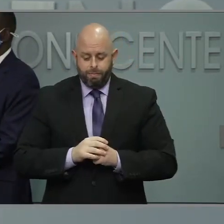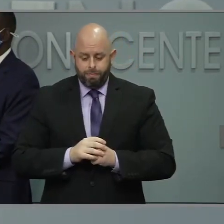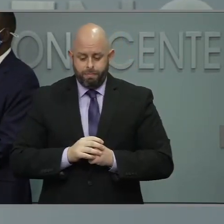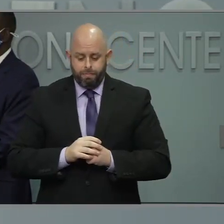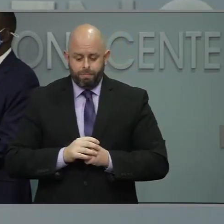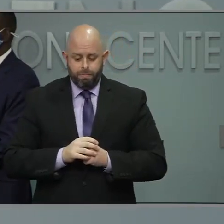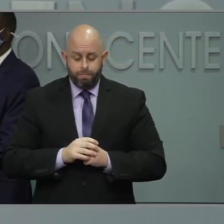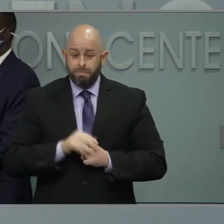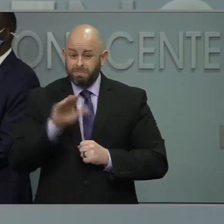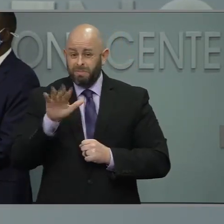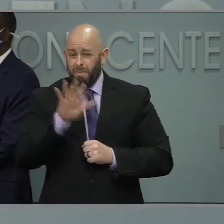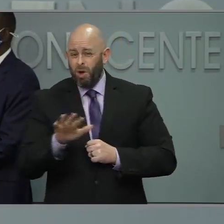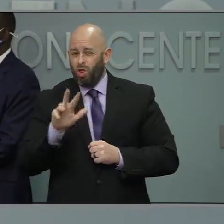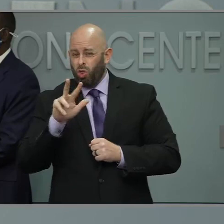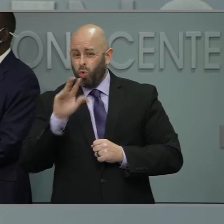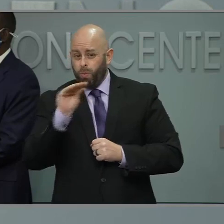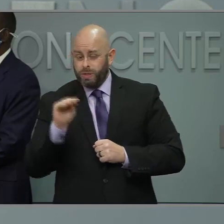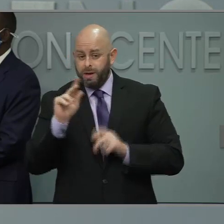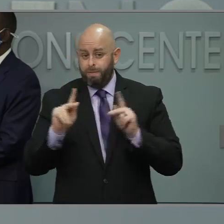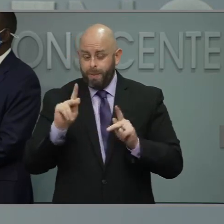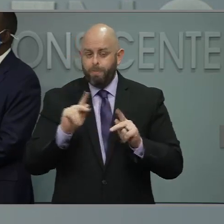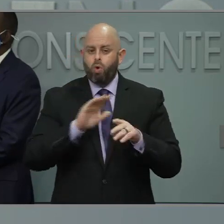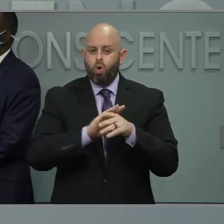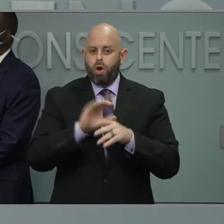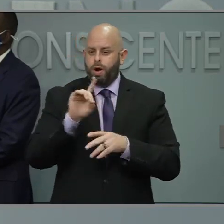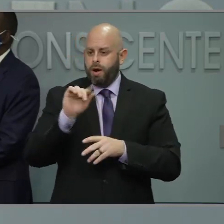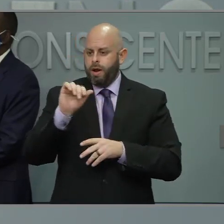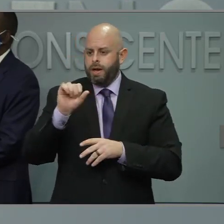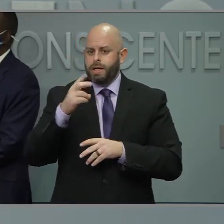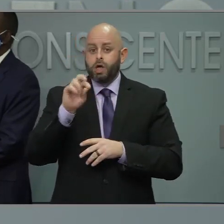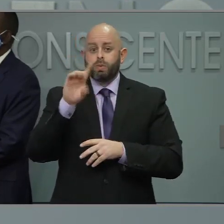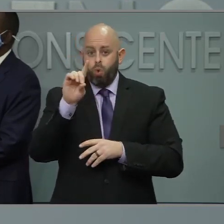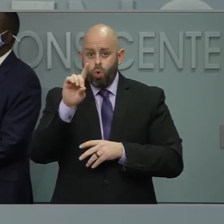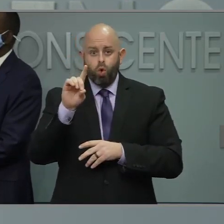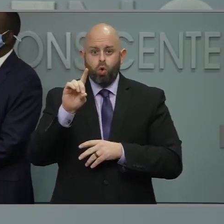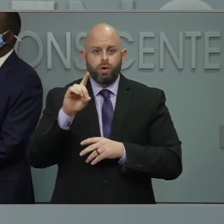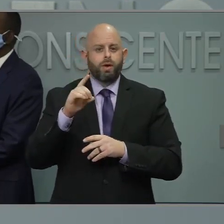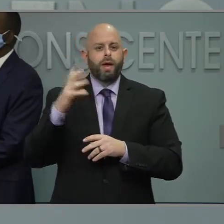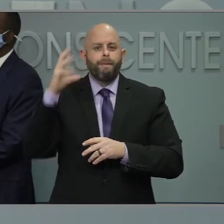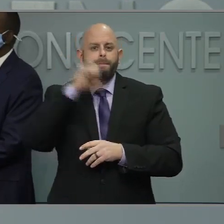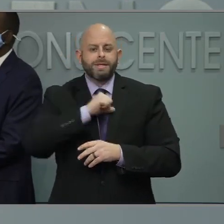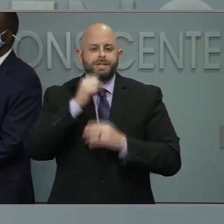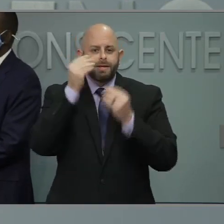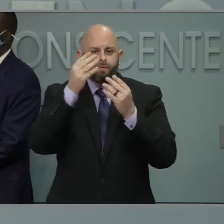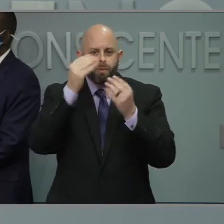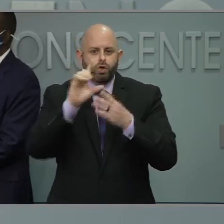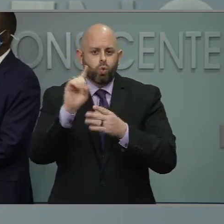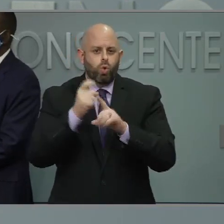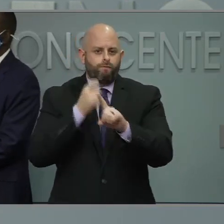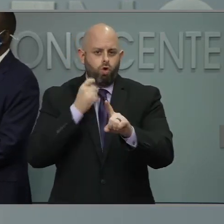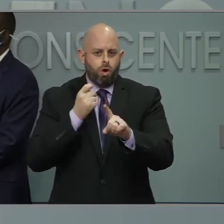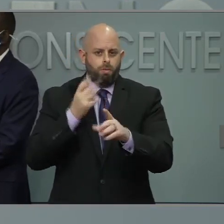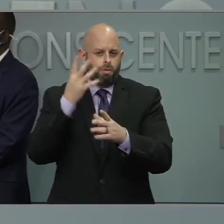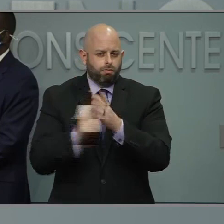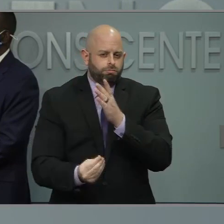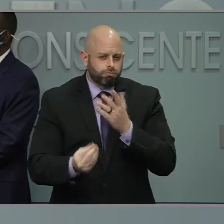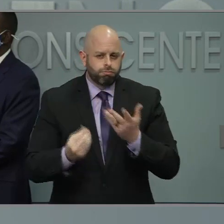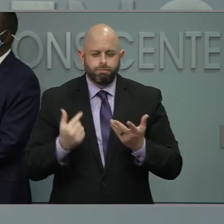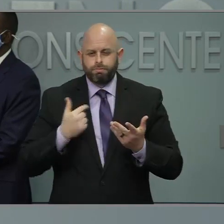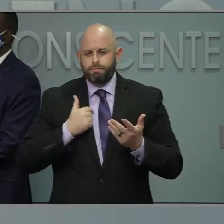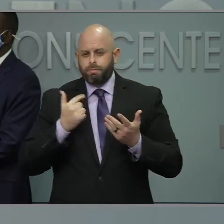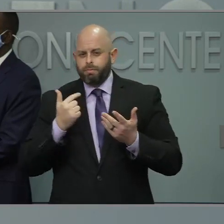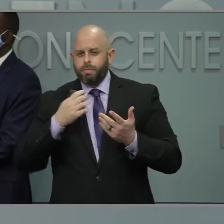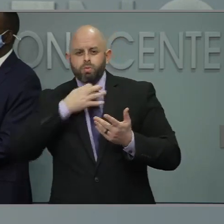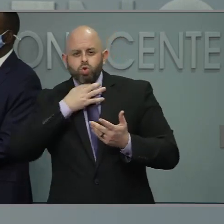of residents. Is that because people aren't disclosing it or is that because they're not state residents? So I was just hoping if you had